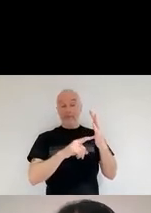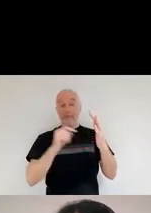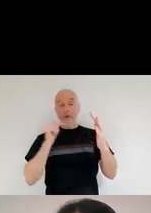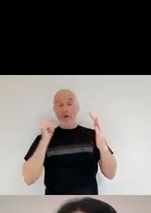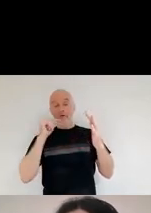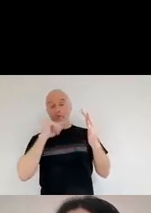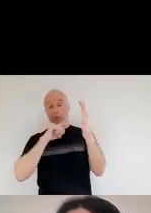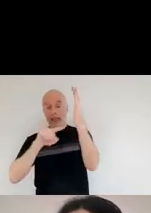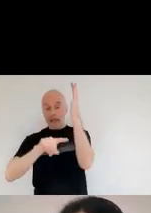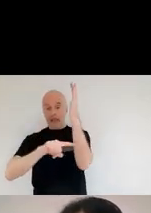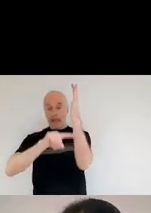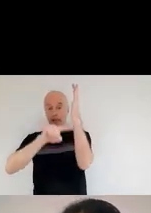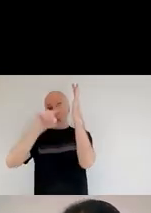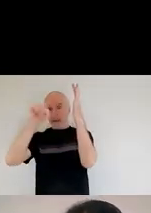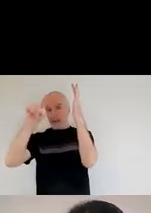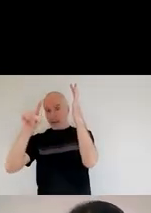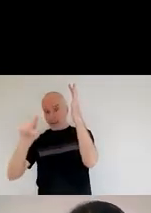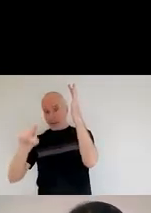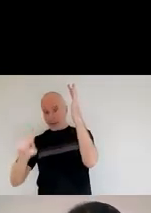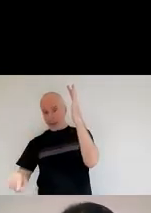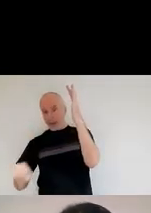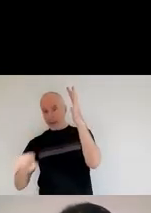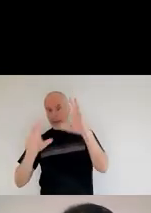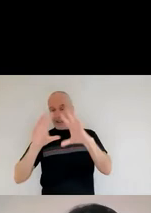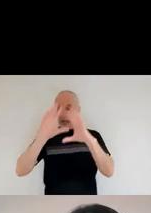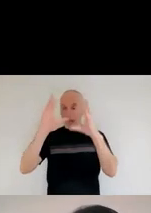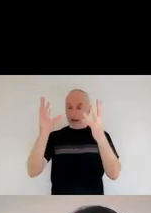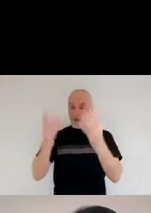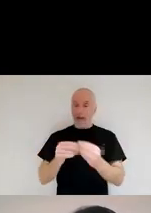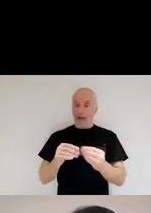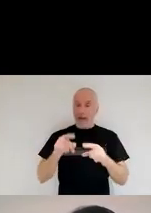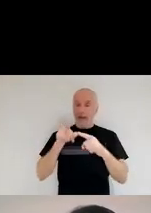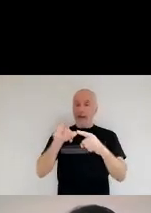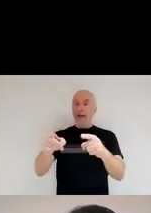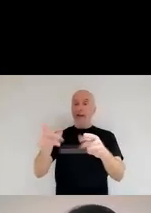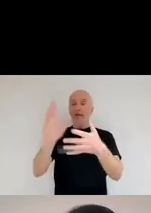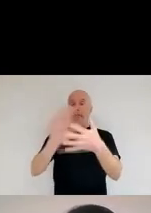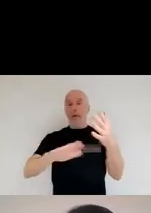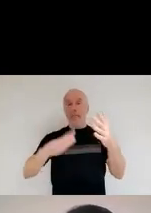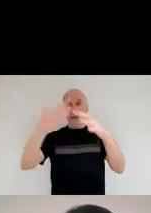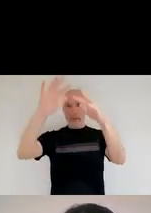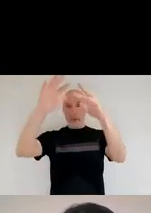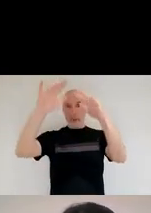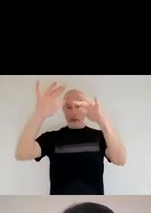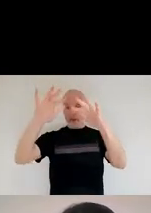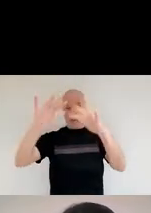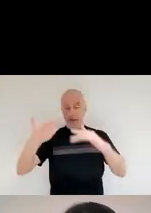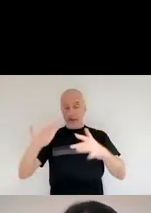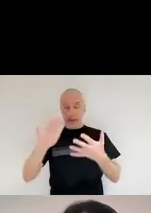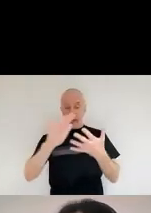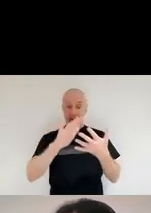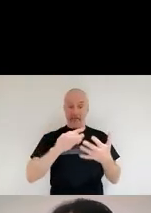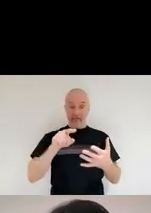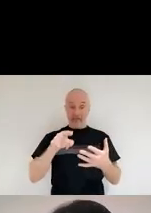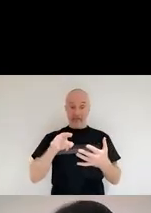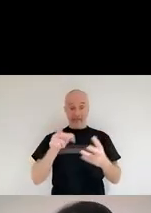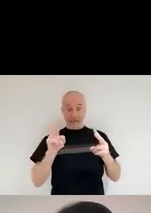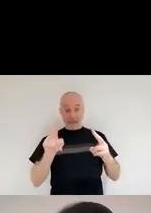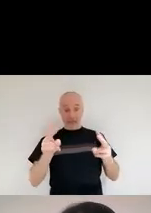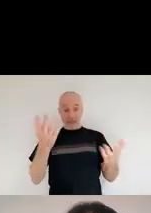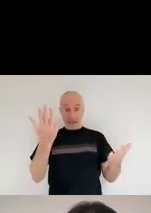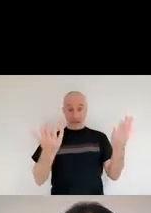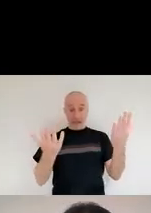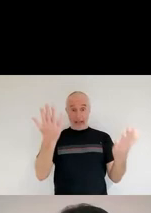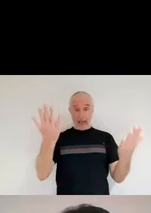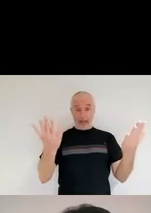reprocessed or emitted by dust. Okay, so as you can see, dust emits more than all of the other